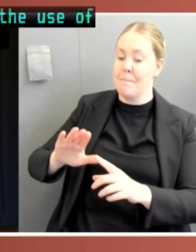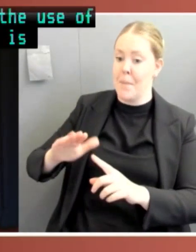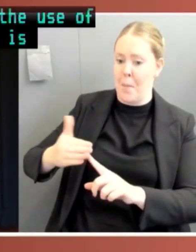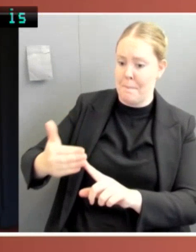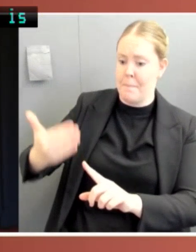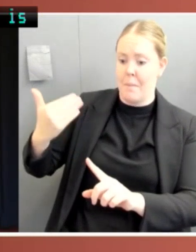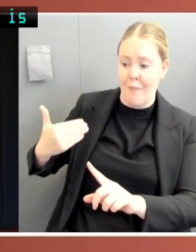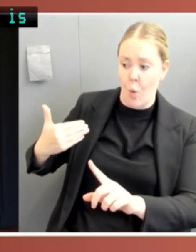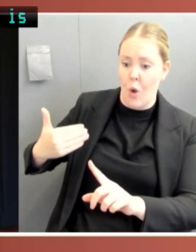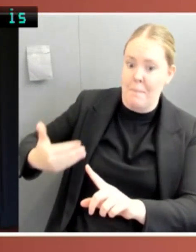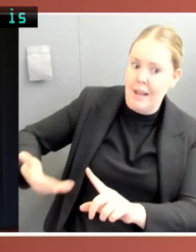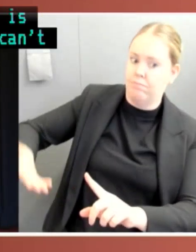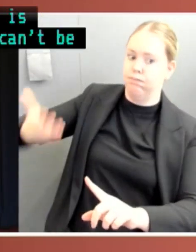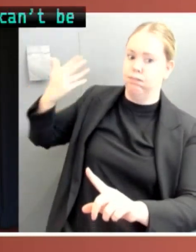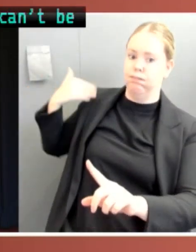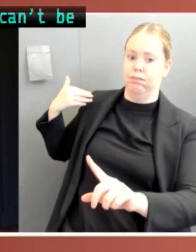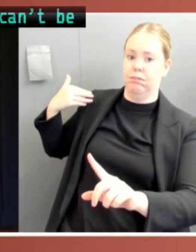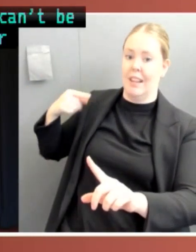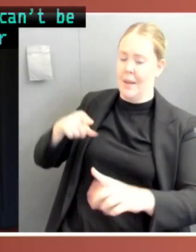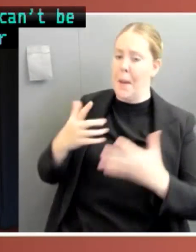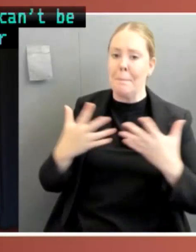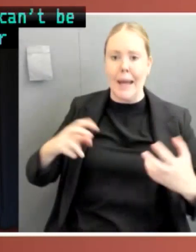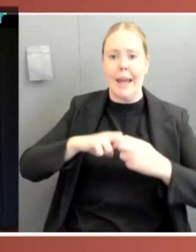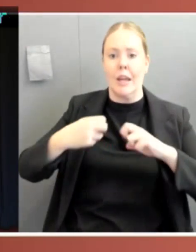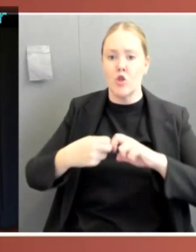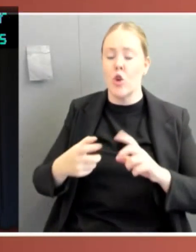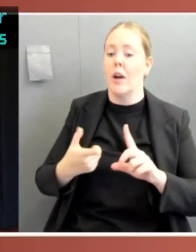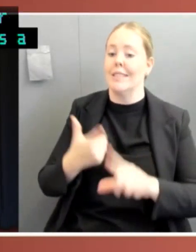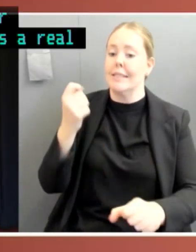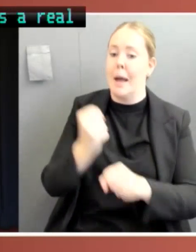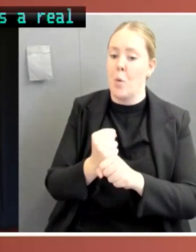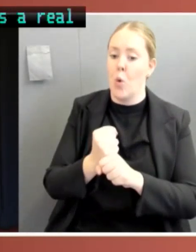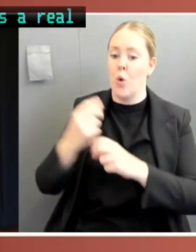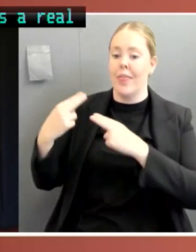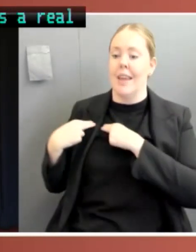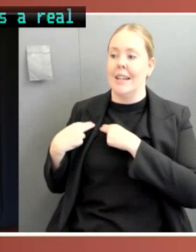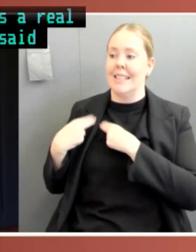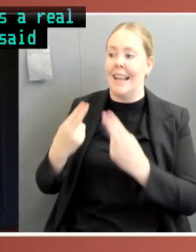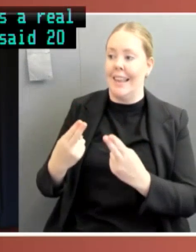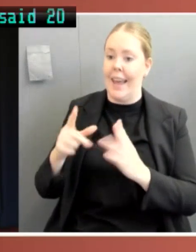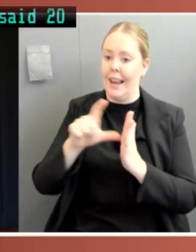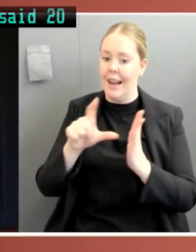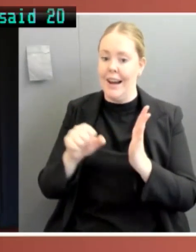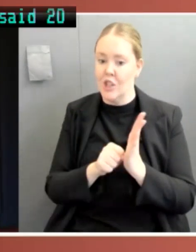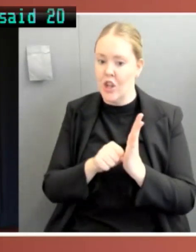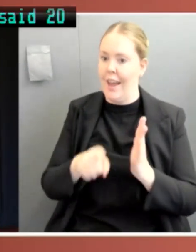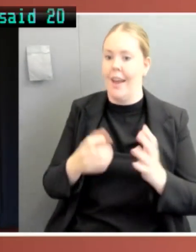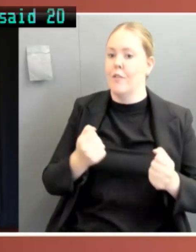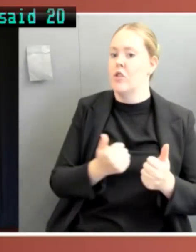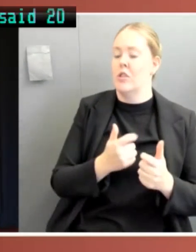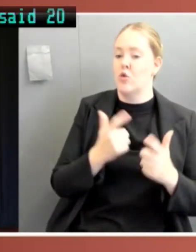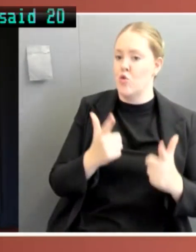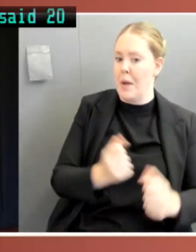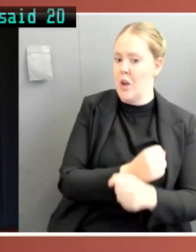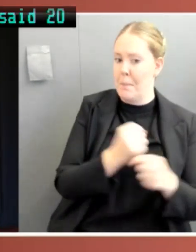Parliament is a real problem. And, you know, I think they said 20% of the delegated scrutiny committee said 20% of the instruments passed during the pandemic